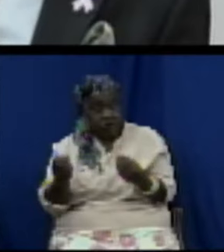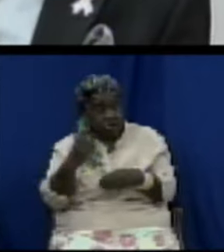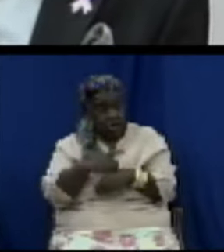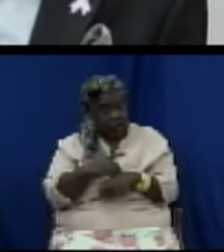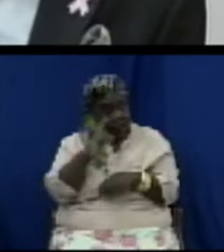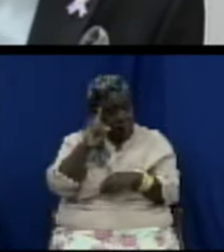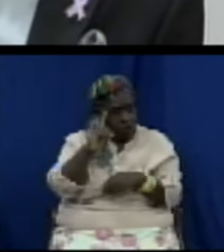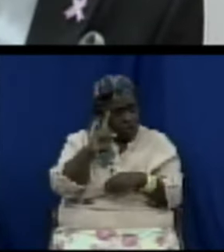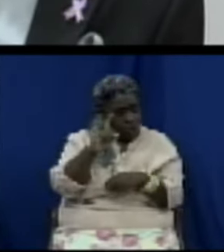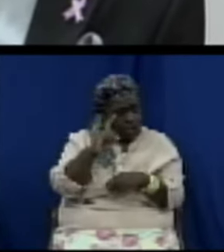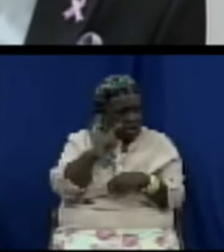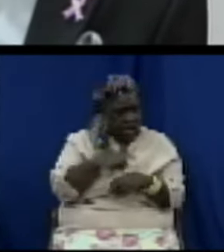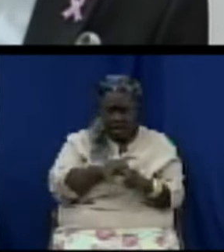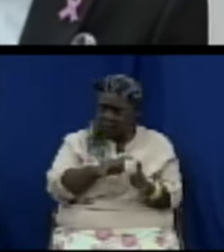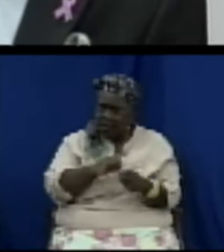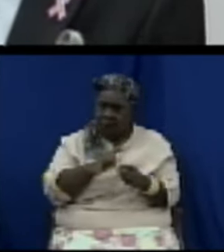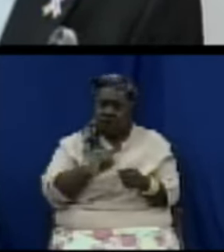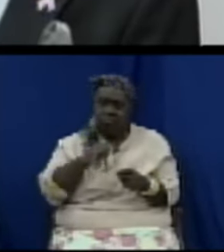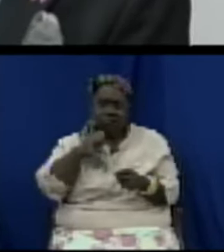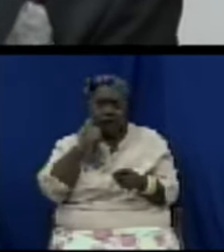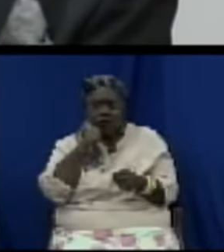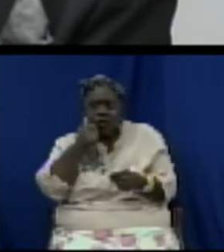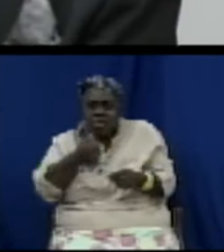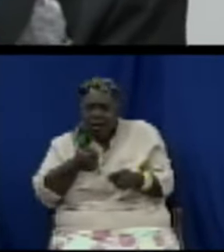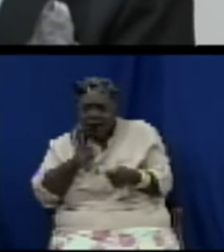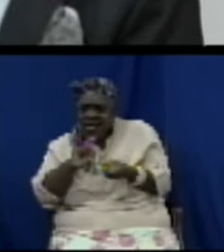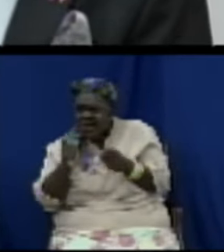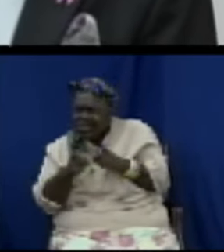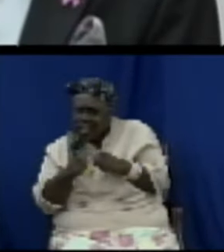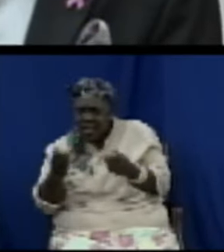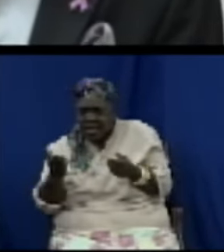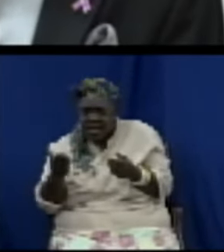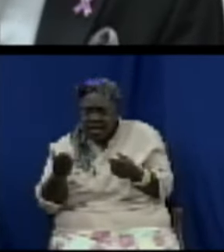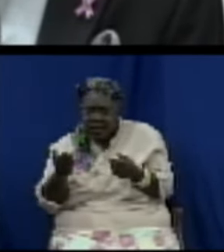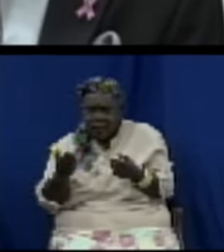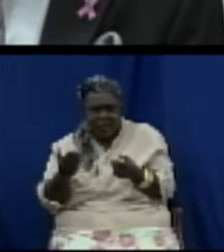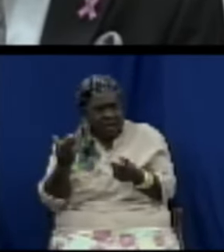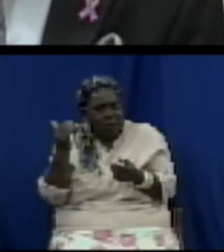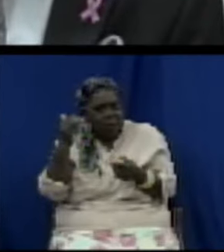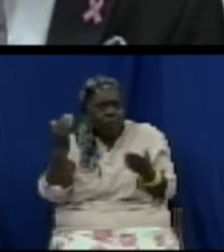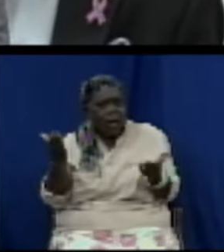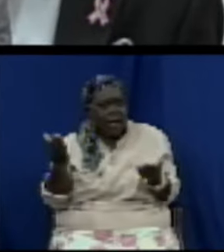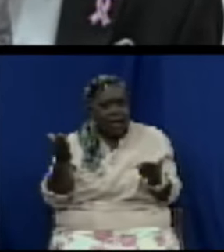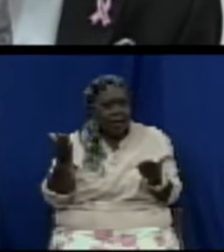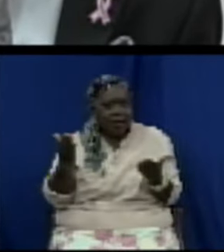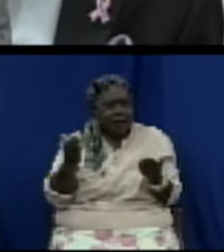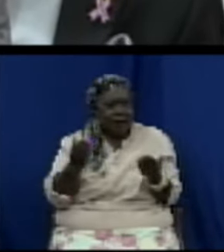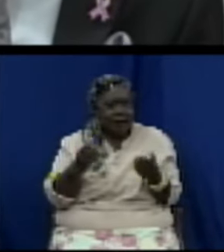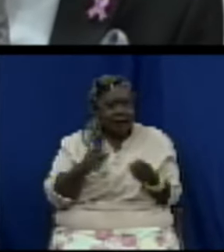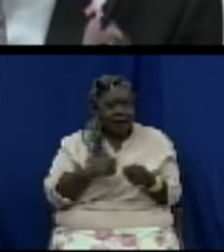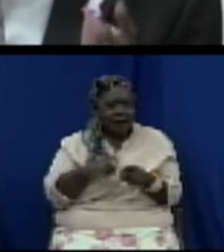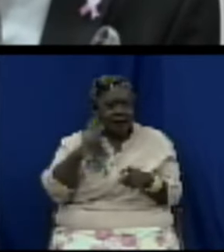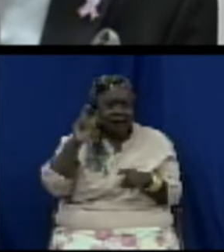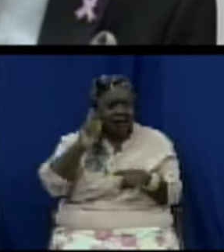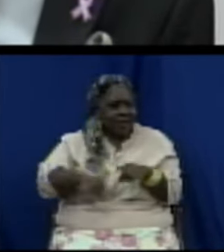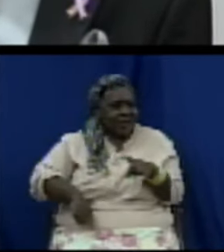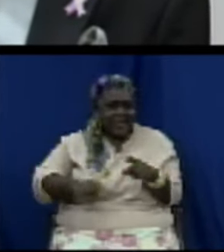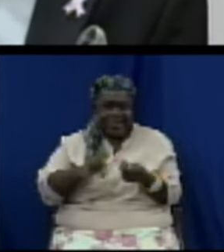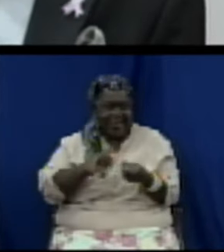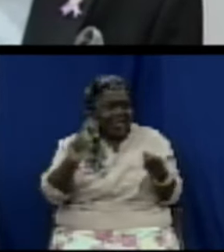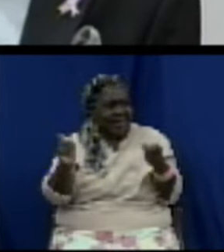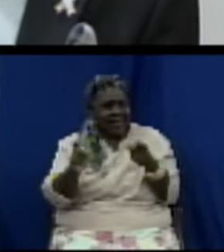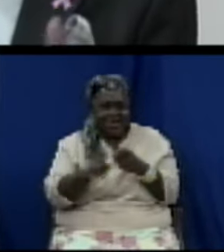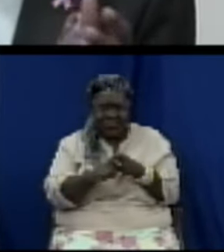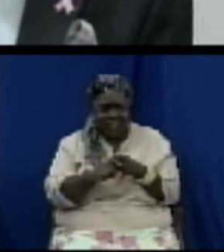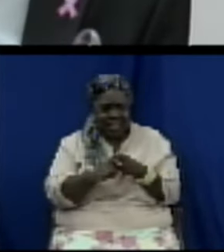or from one week to the next or one month to the next we would commonly